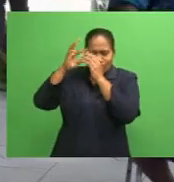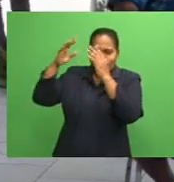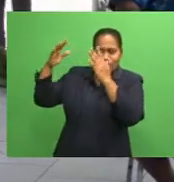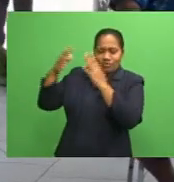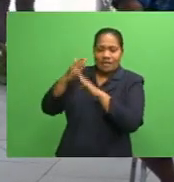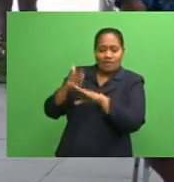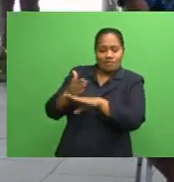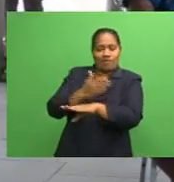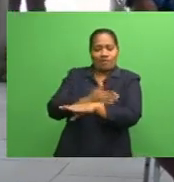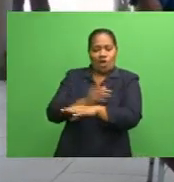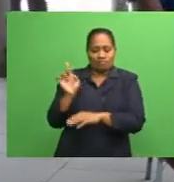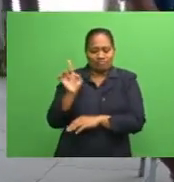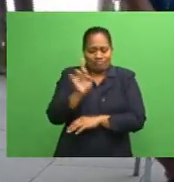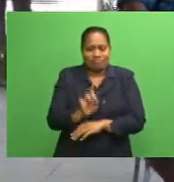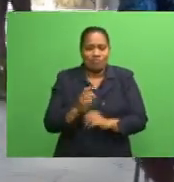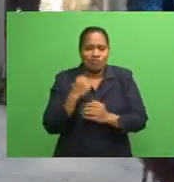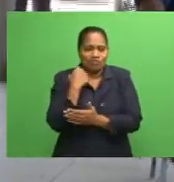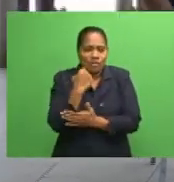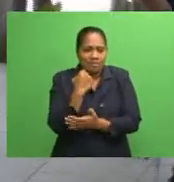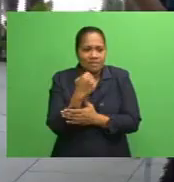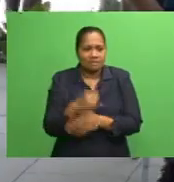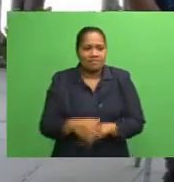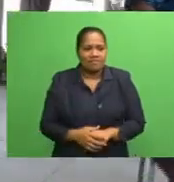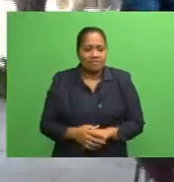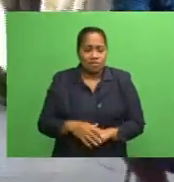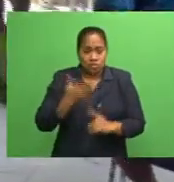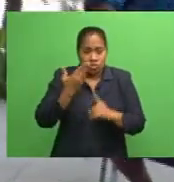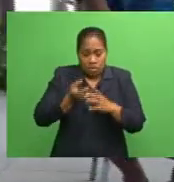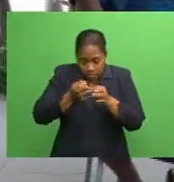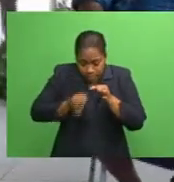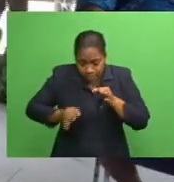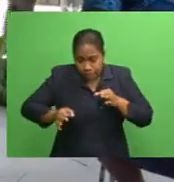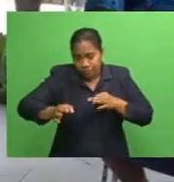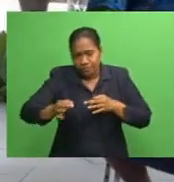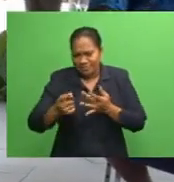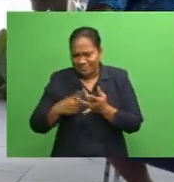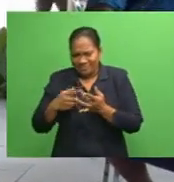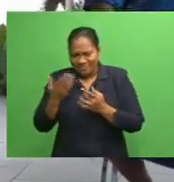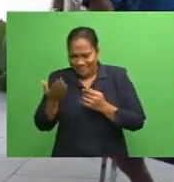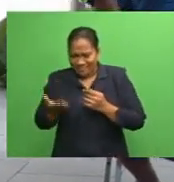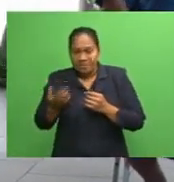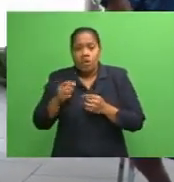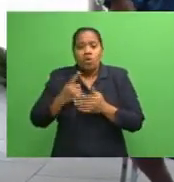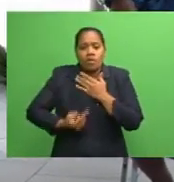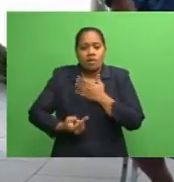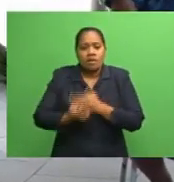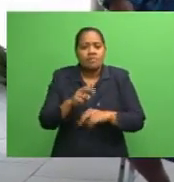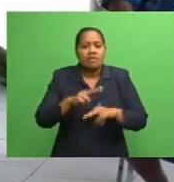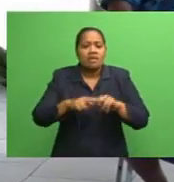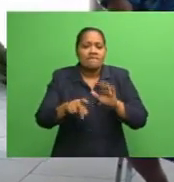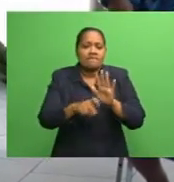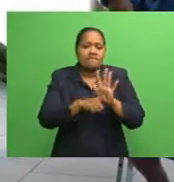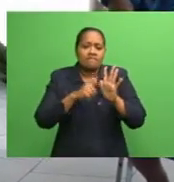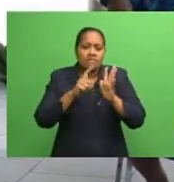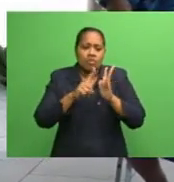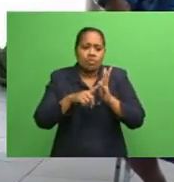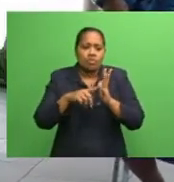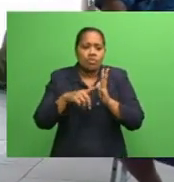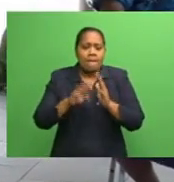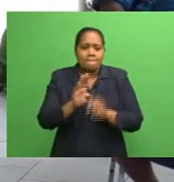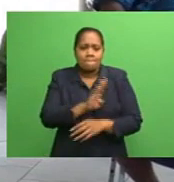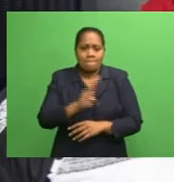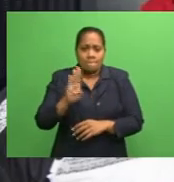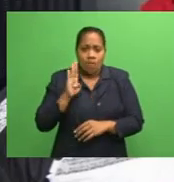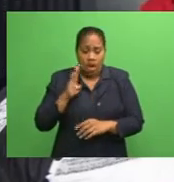rugby. Commander Keene has been replaced by Conway Begg, who is the new appointee for the prime minister to the FIRIU board. Begg was a former national